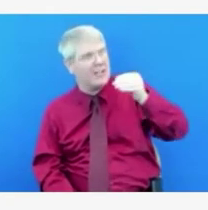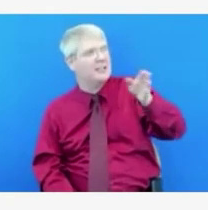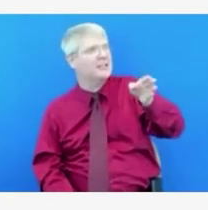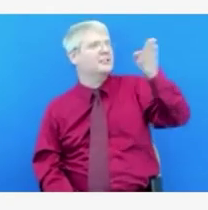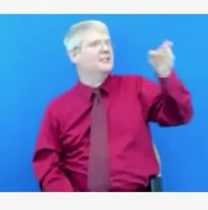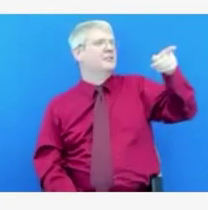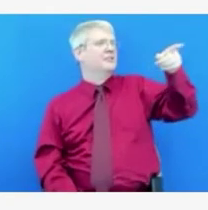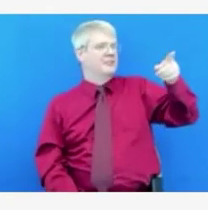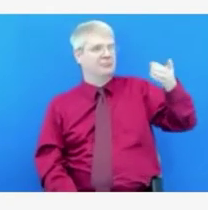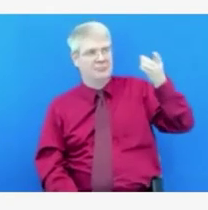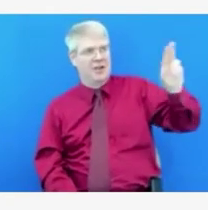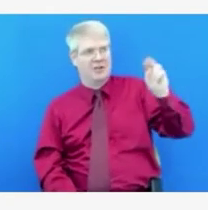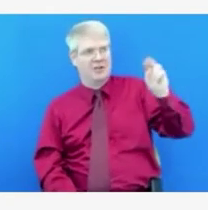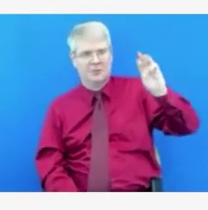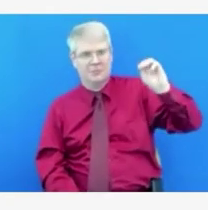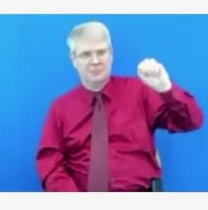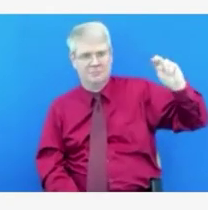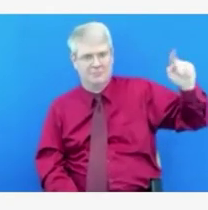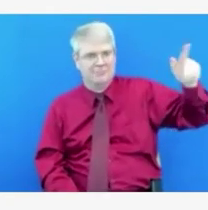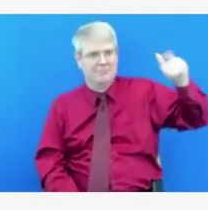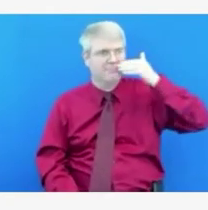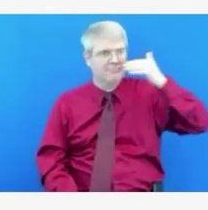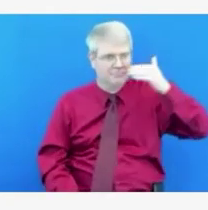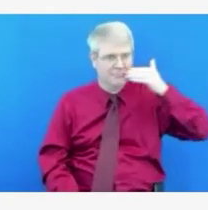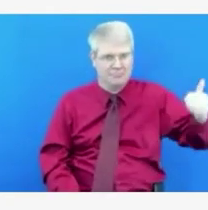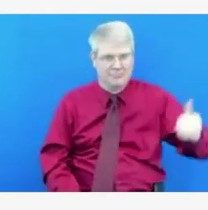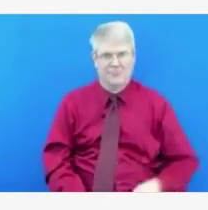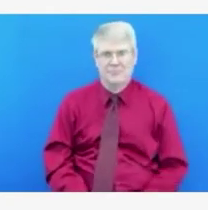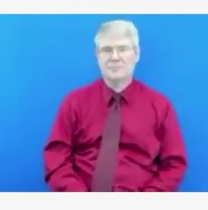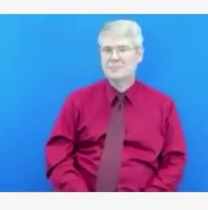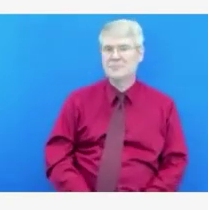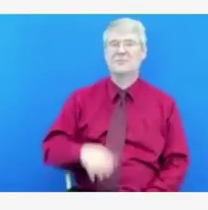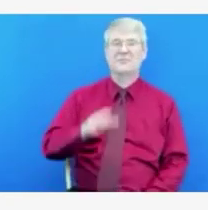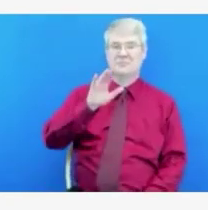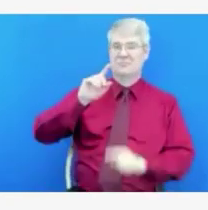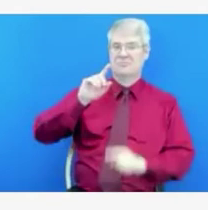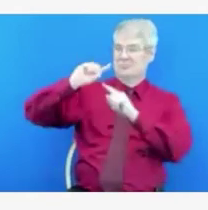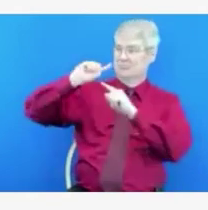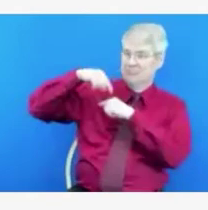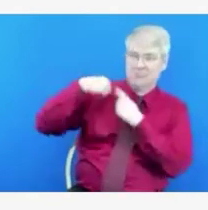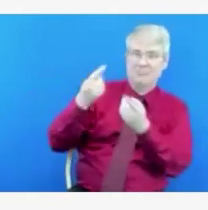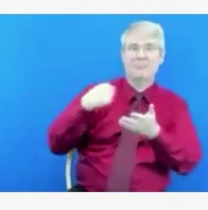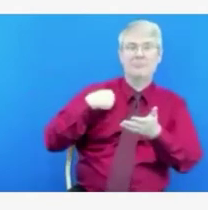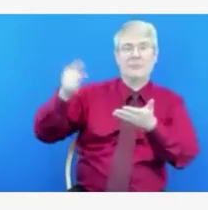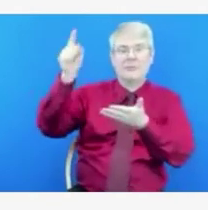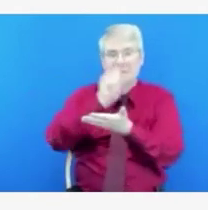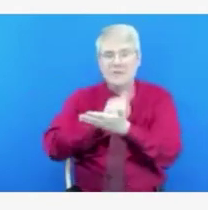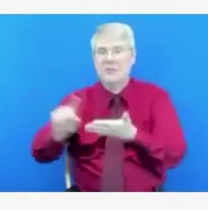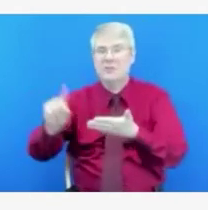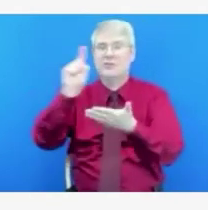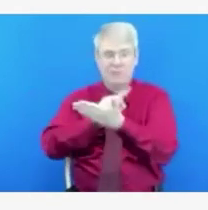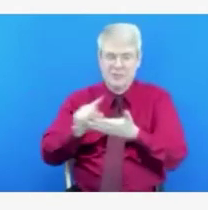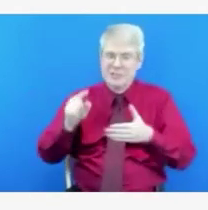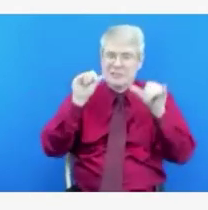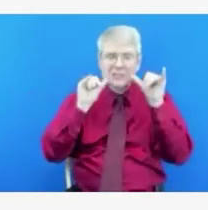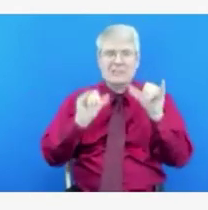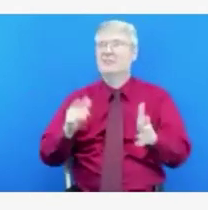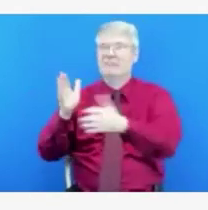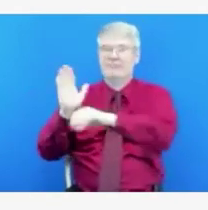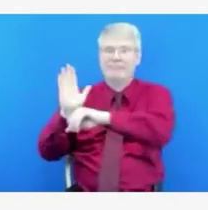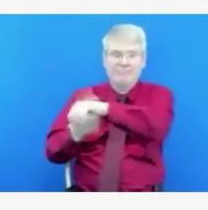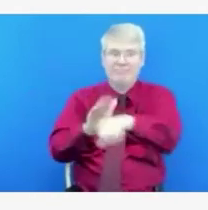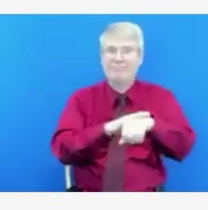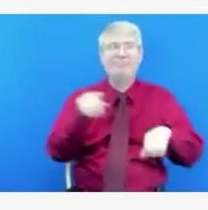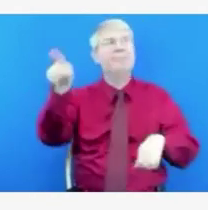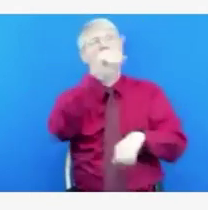continue to express our grave concerns about our health care capacity as people continue to become infected in the states. And the toll it